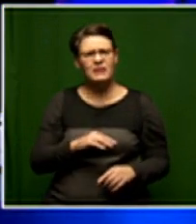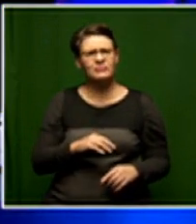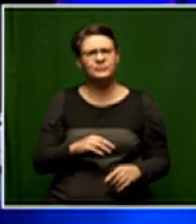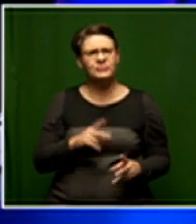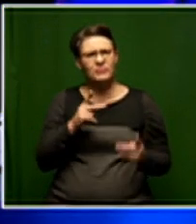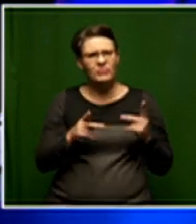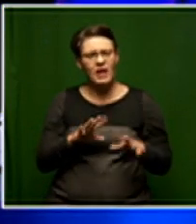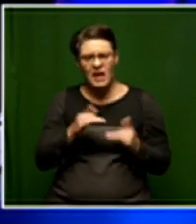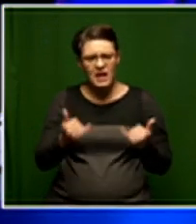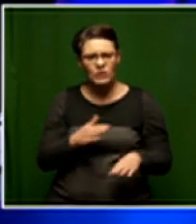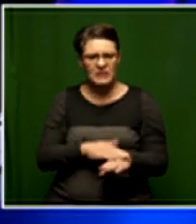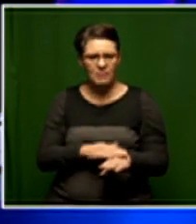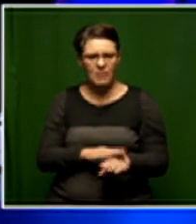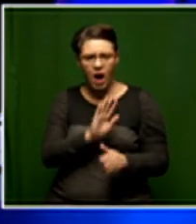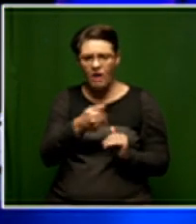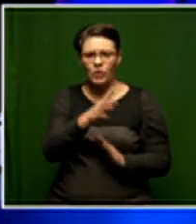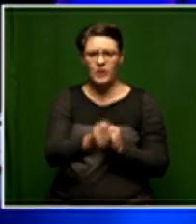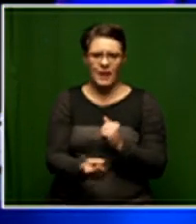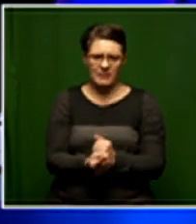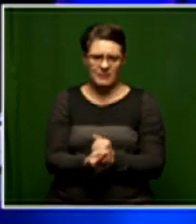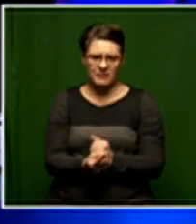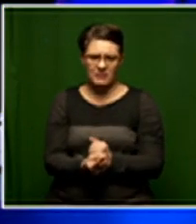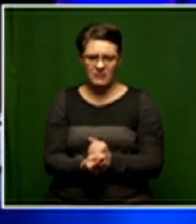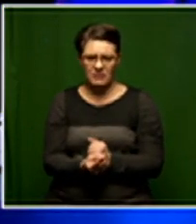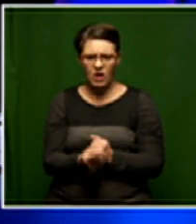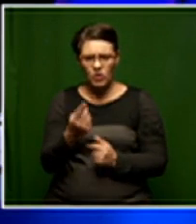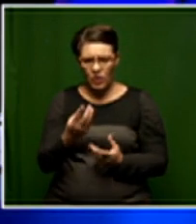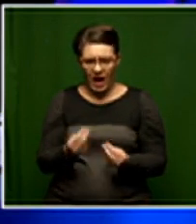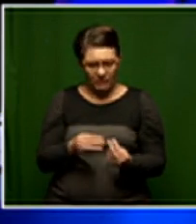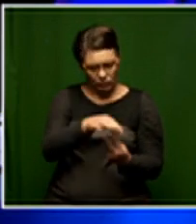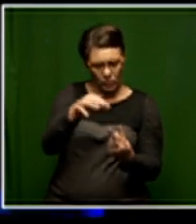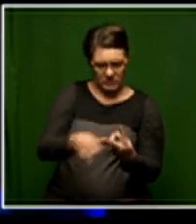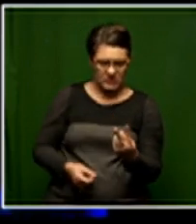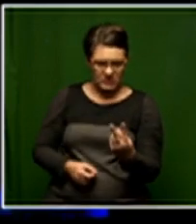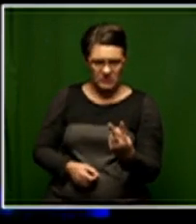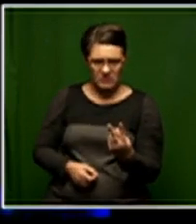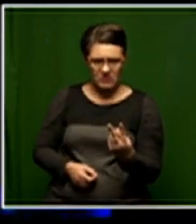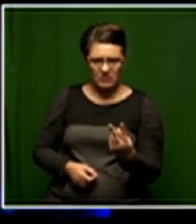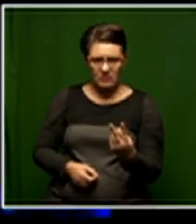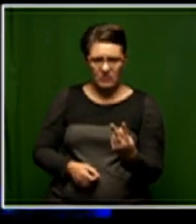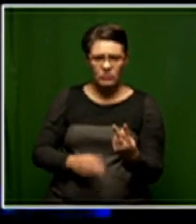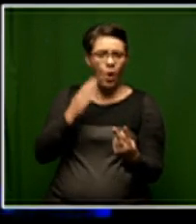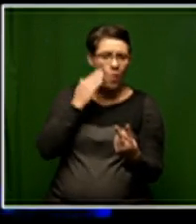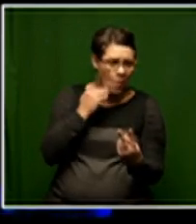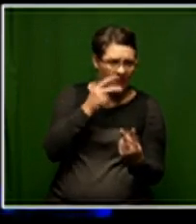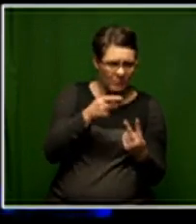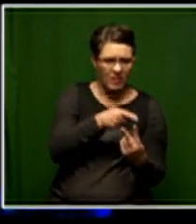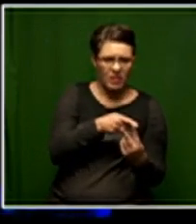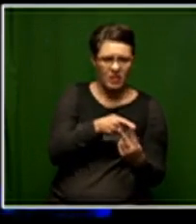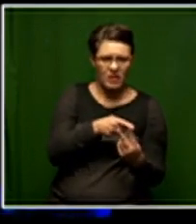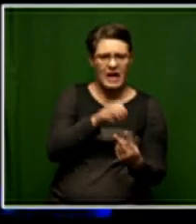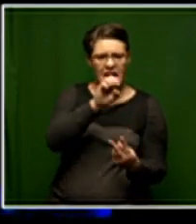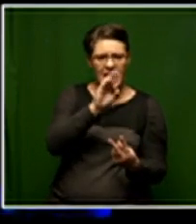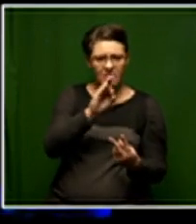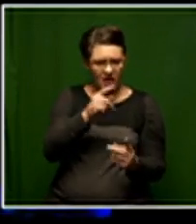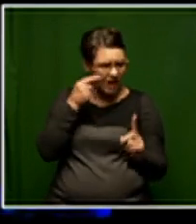are really at the stage, after what happened, to say, you either got the choice, and I'm not talking about white people. I'm sorry to say white people, but the EF have